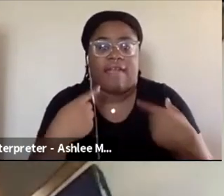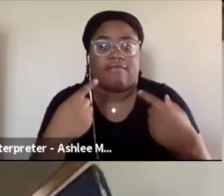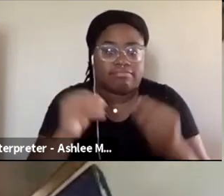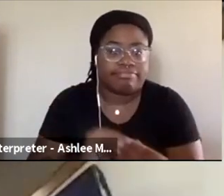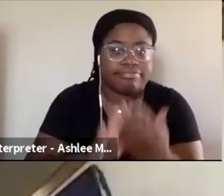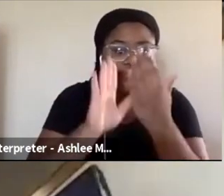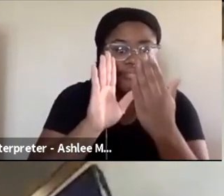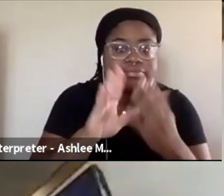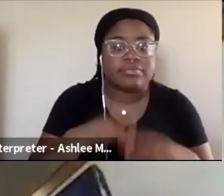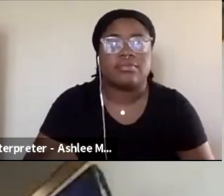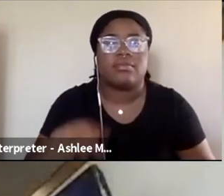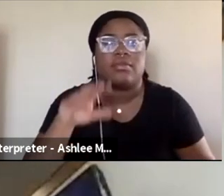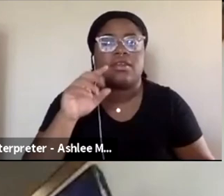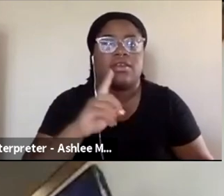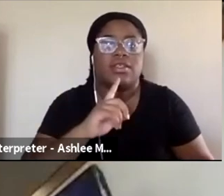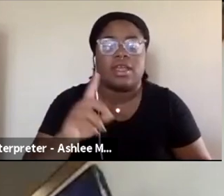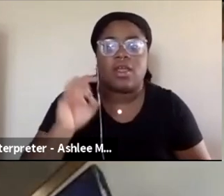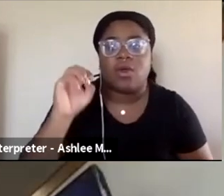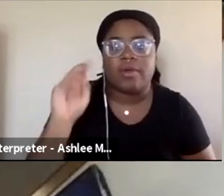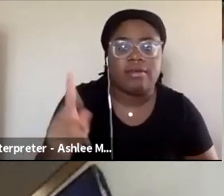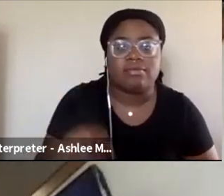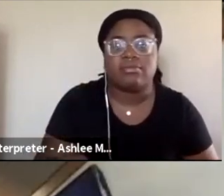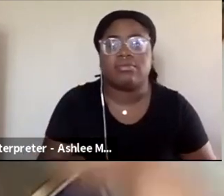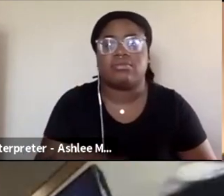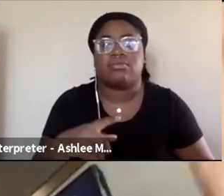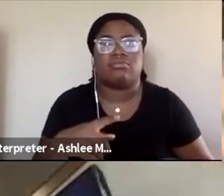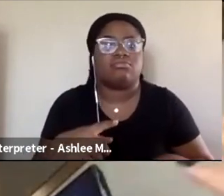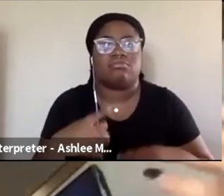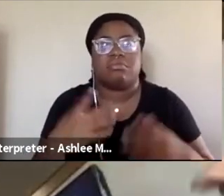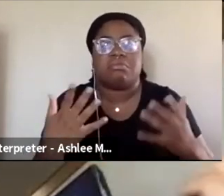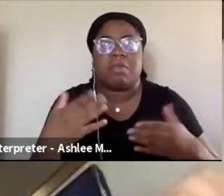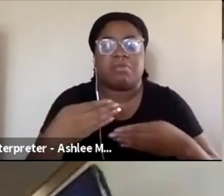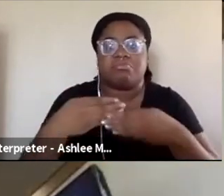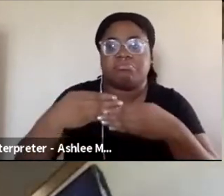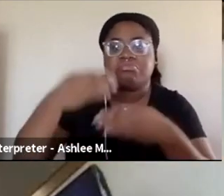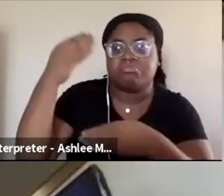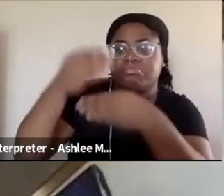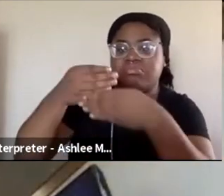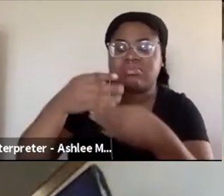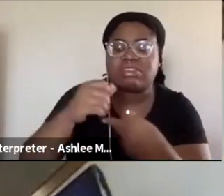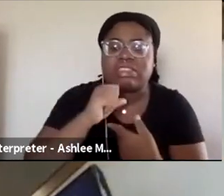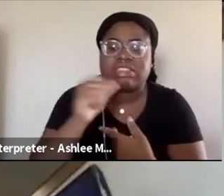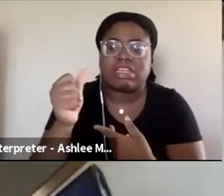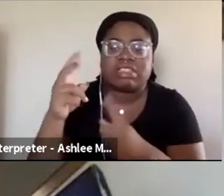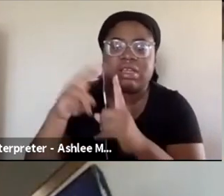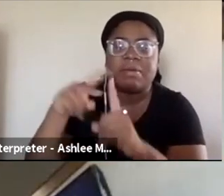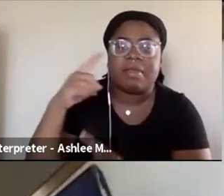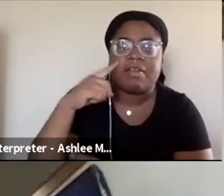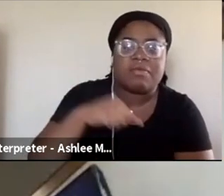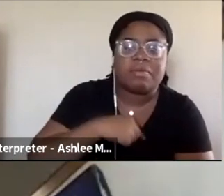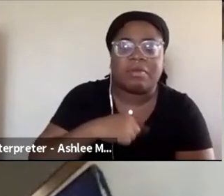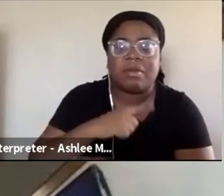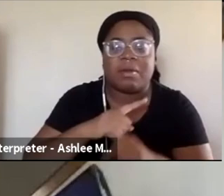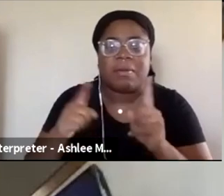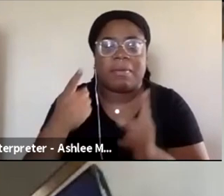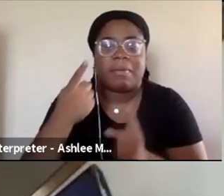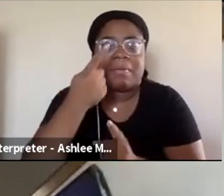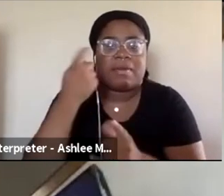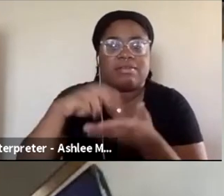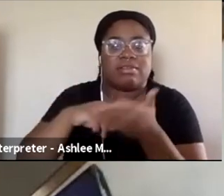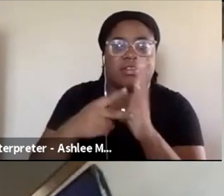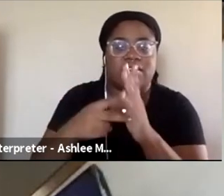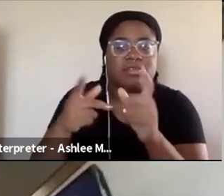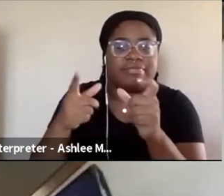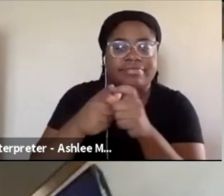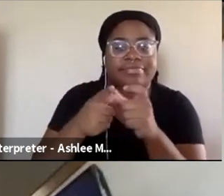okay, they put like, you know, uh, you know, they, they, they, put like a wall of them. Like, okay, that doesn't apply to me, you know, because they've narrowly defined, you know, what some of these terms